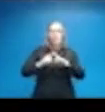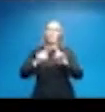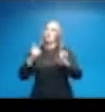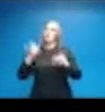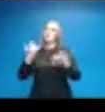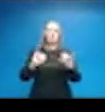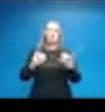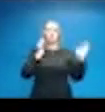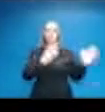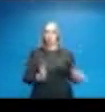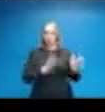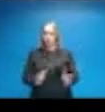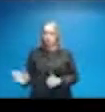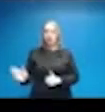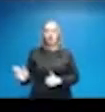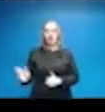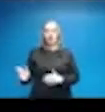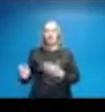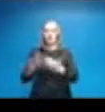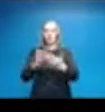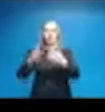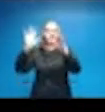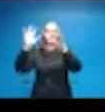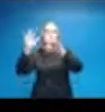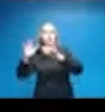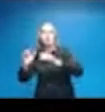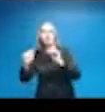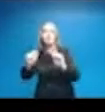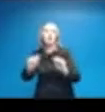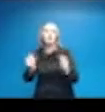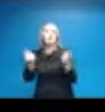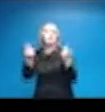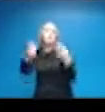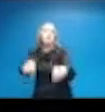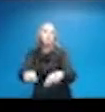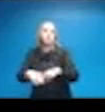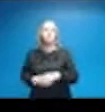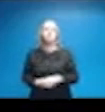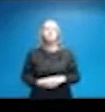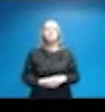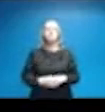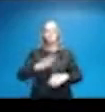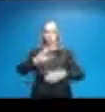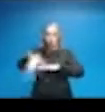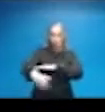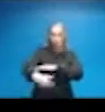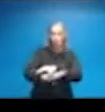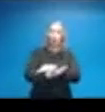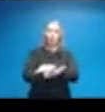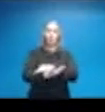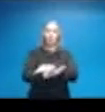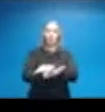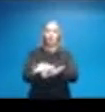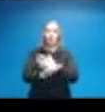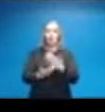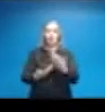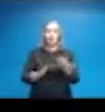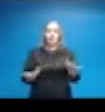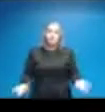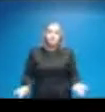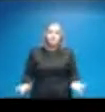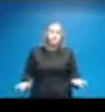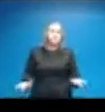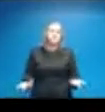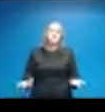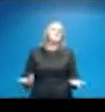you know, prepare for whatever precipitation that the weather does bring. And overnight, it really has been a non-event for us, you